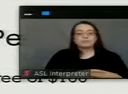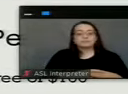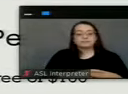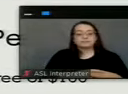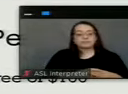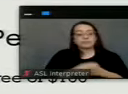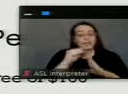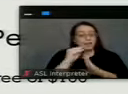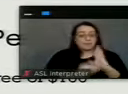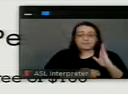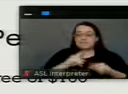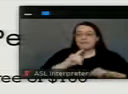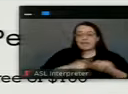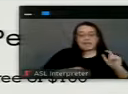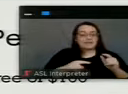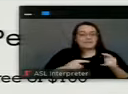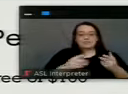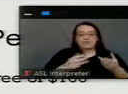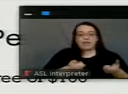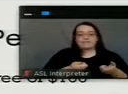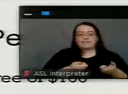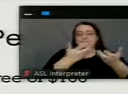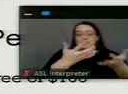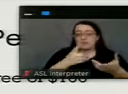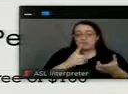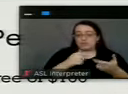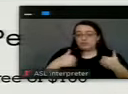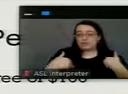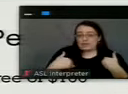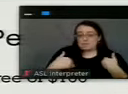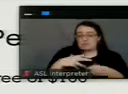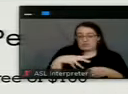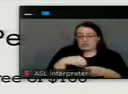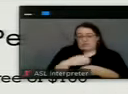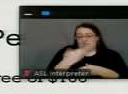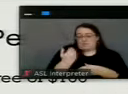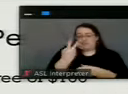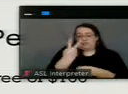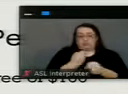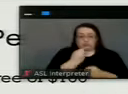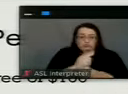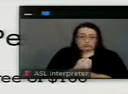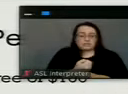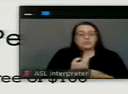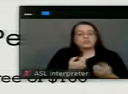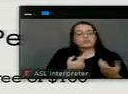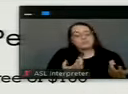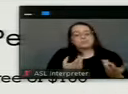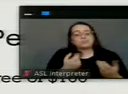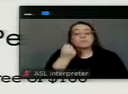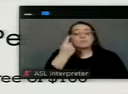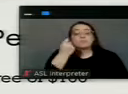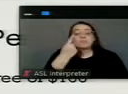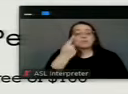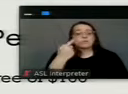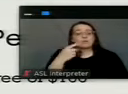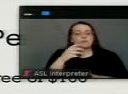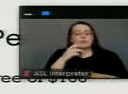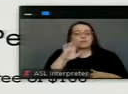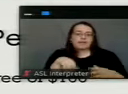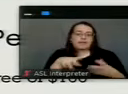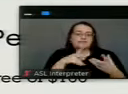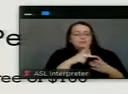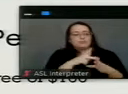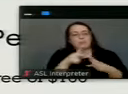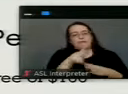can't have surrendered any animals to us in the past two years. And really that's just on that professional level and